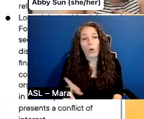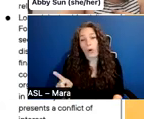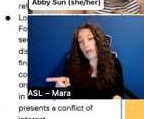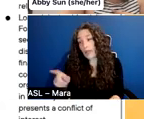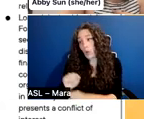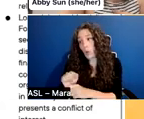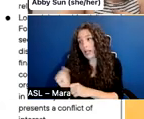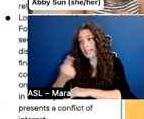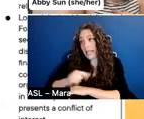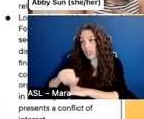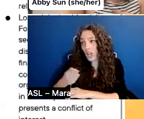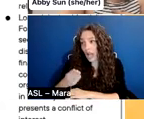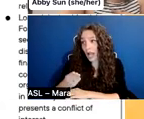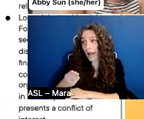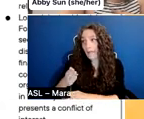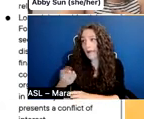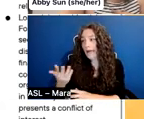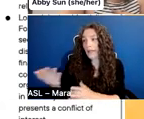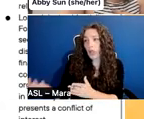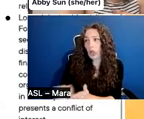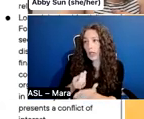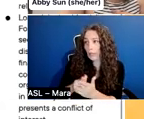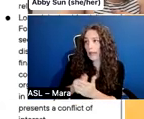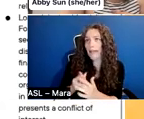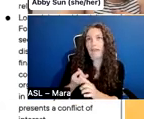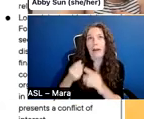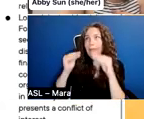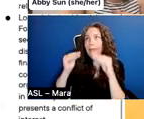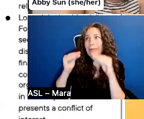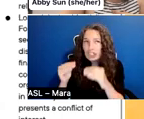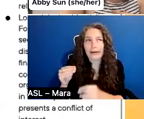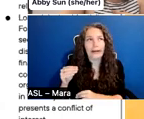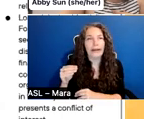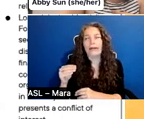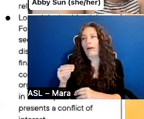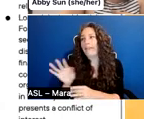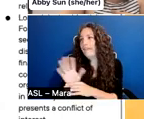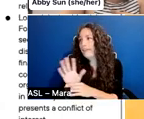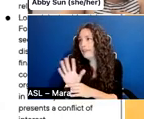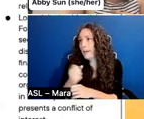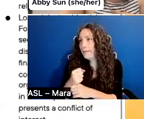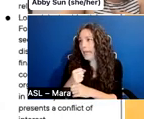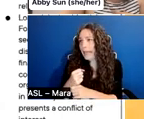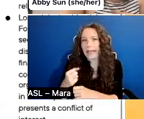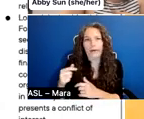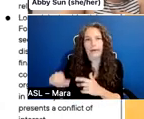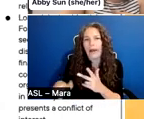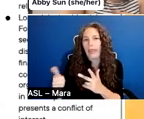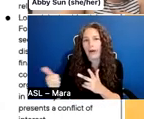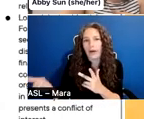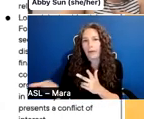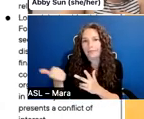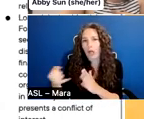teaching filmmaking or working in the art sector or something completely unrelated, um,